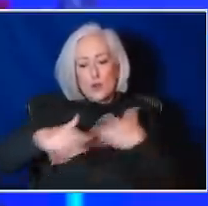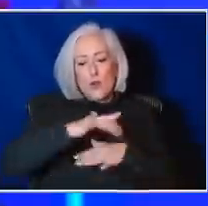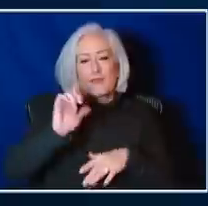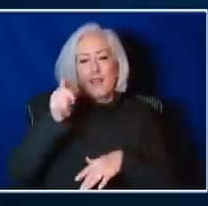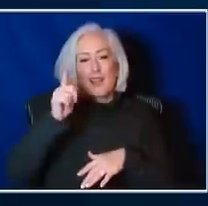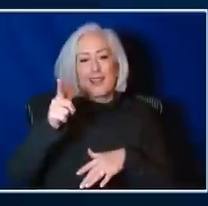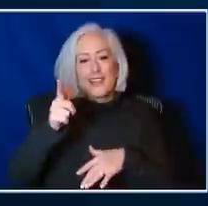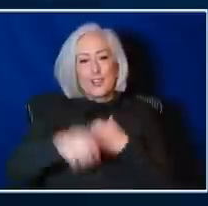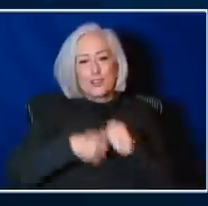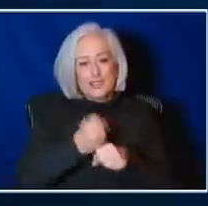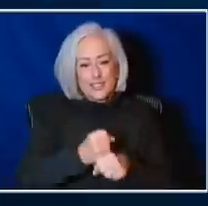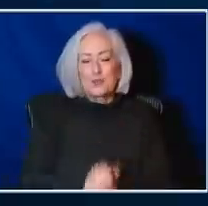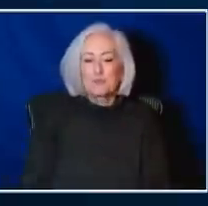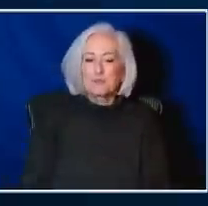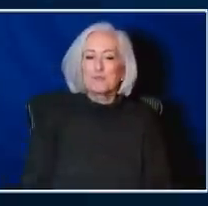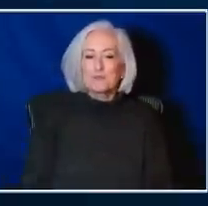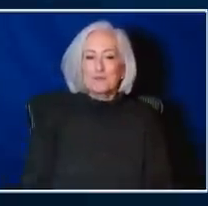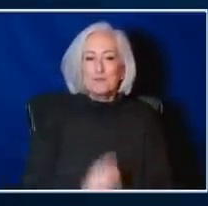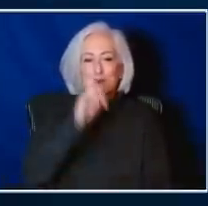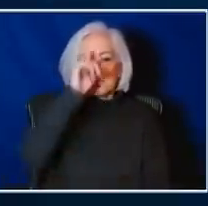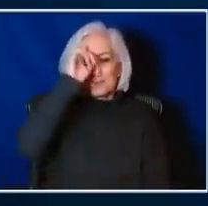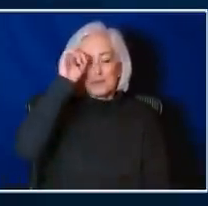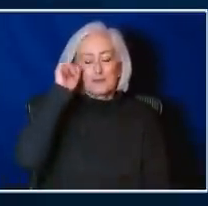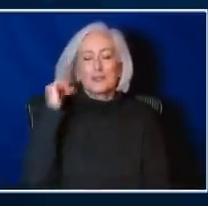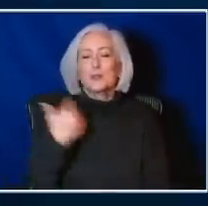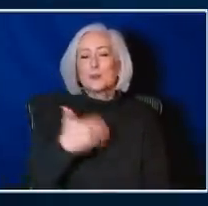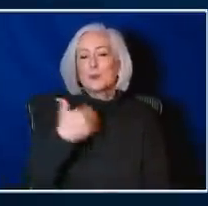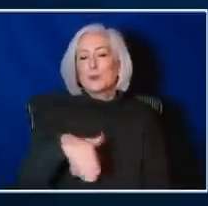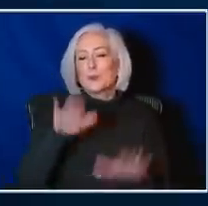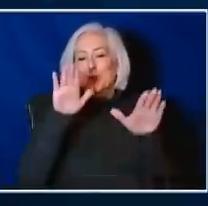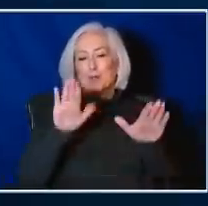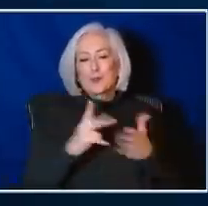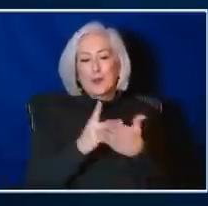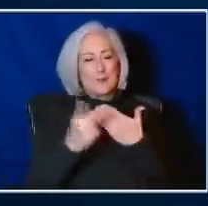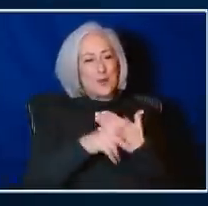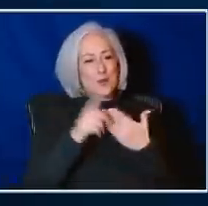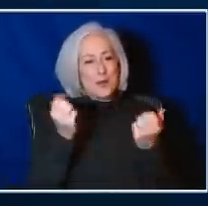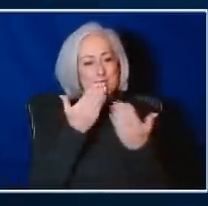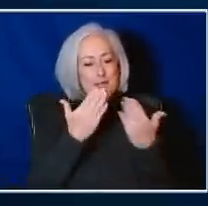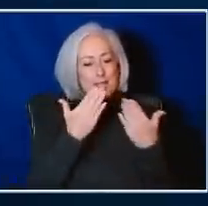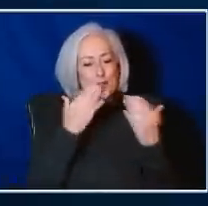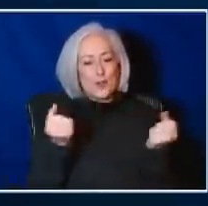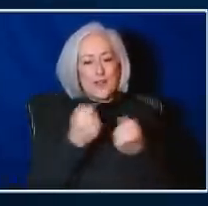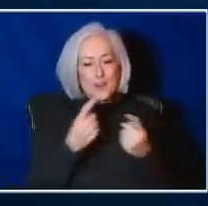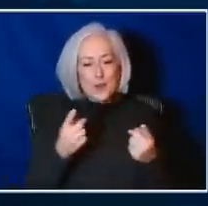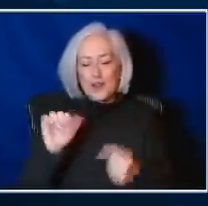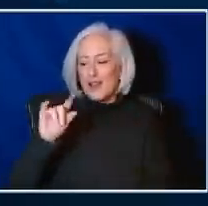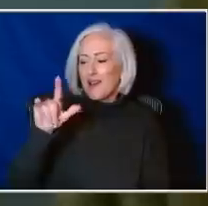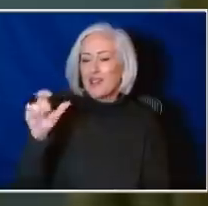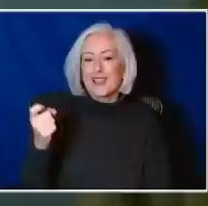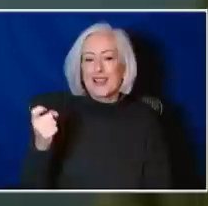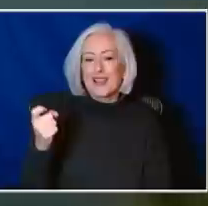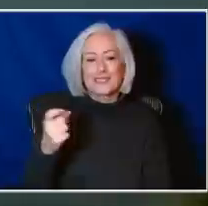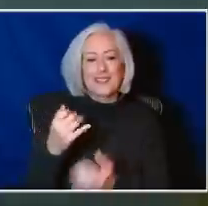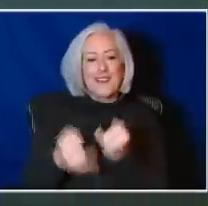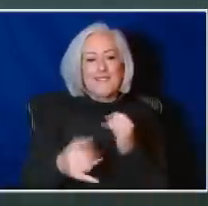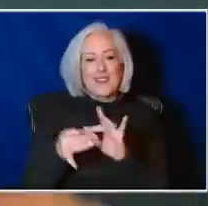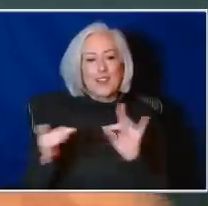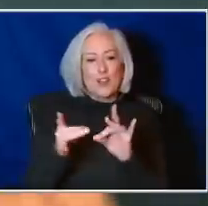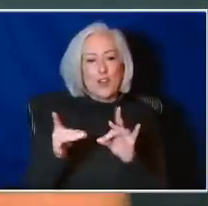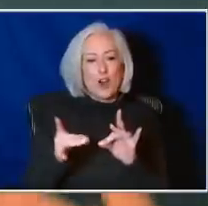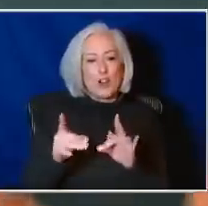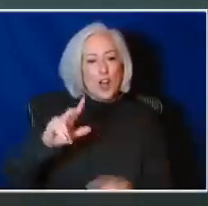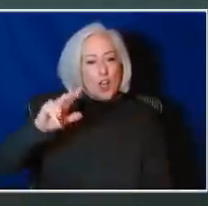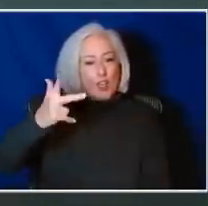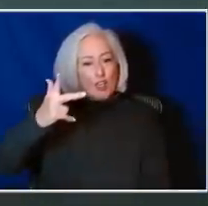as well. And what a great program today. And thanks to everybody again. And Alexis, here's my final thought. This is round three, right? The